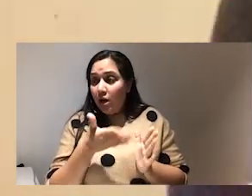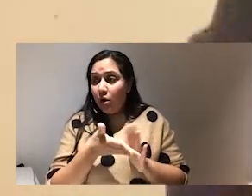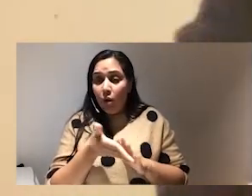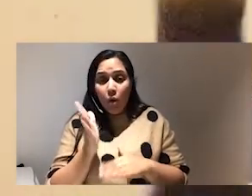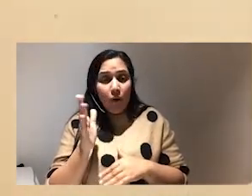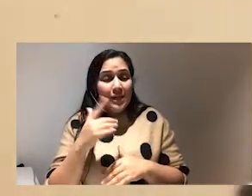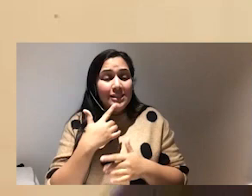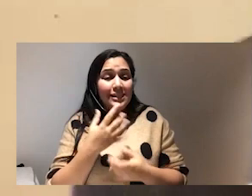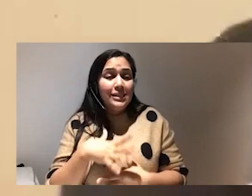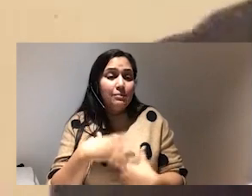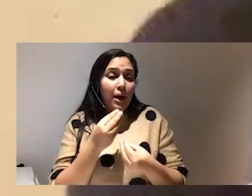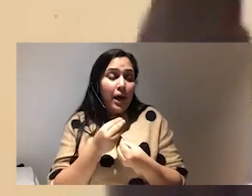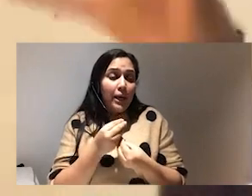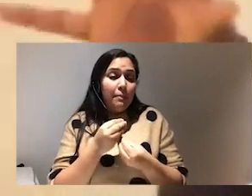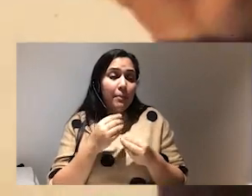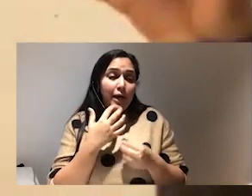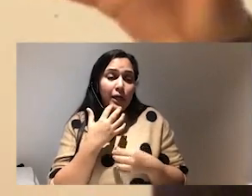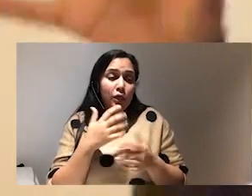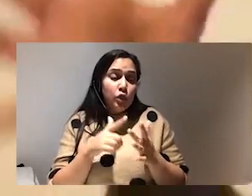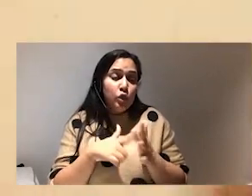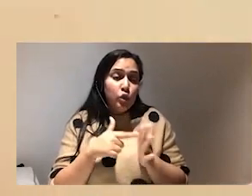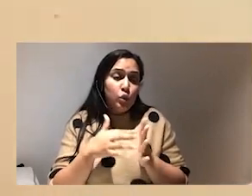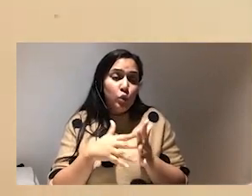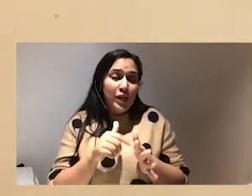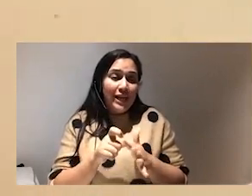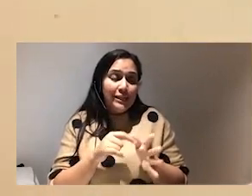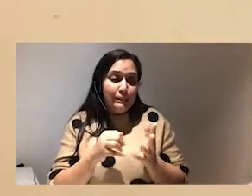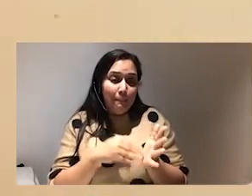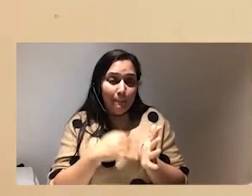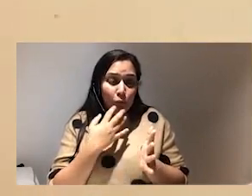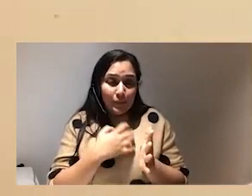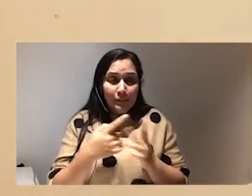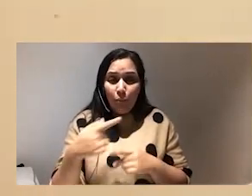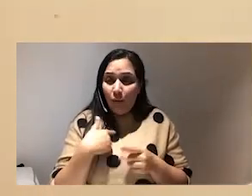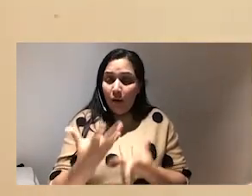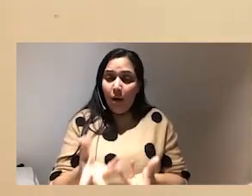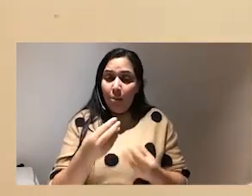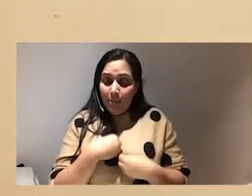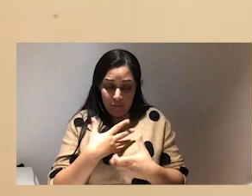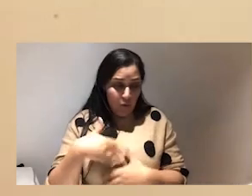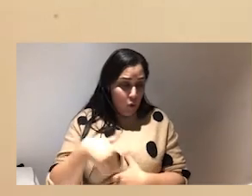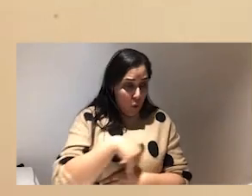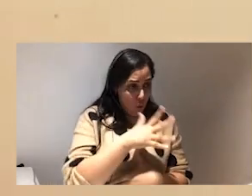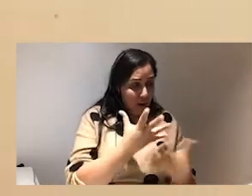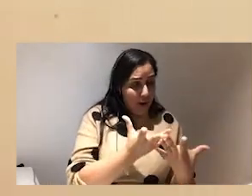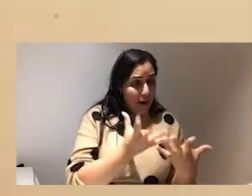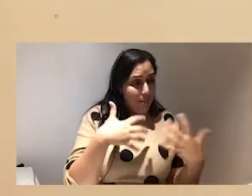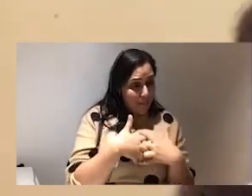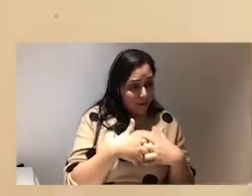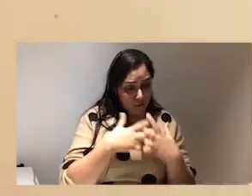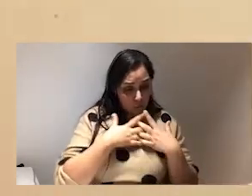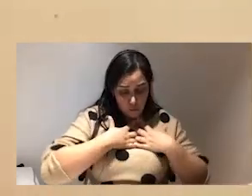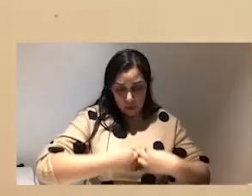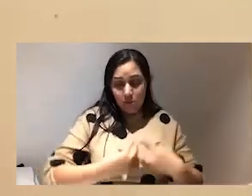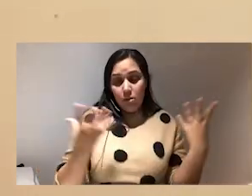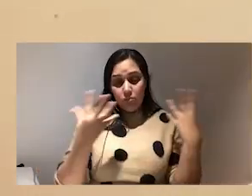judaism and that moment of like disconnecting unplugging and like coming back to your body i think if you can do those three things or at least one of those things